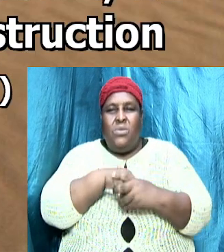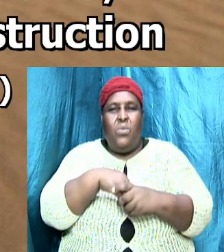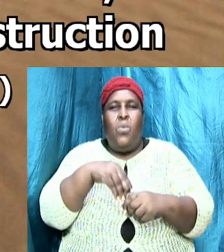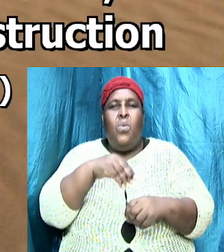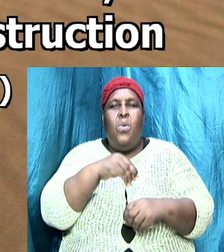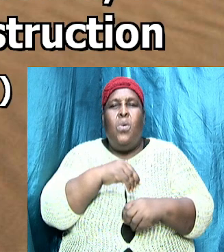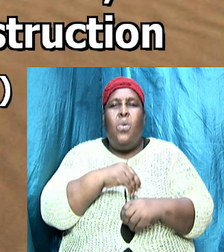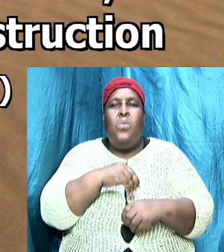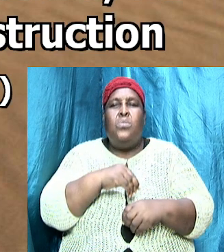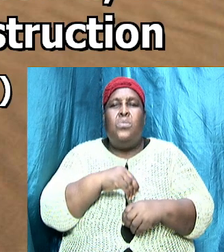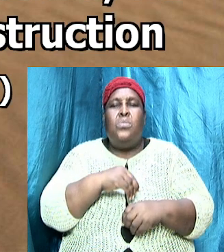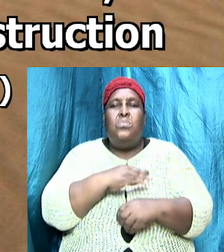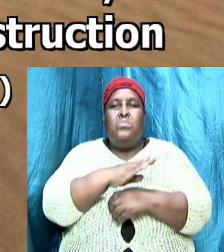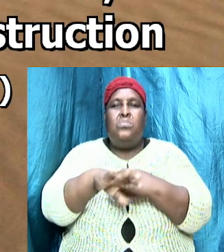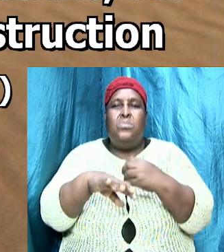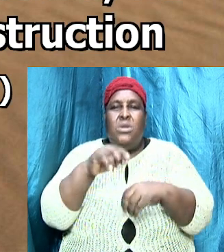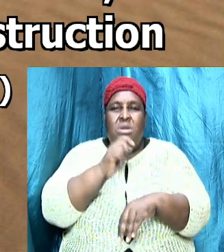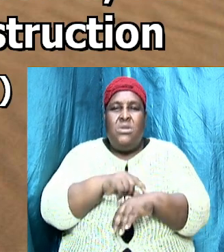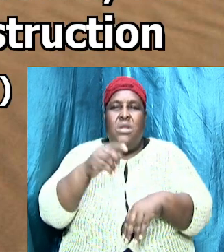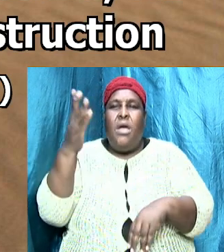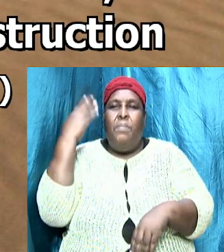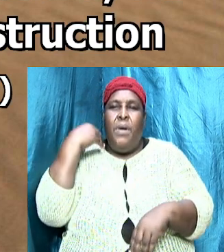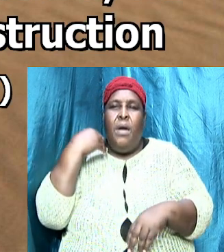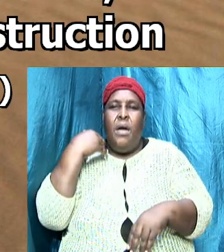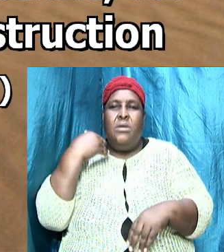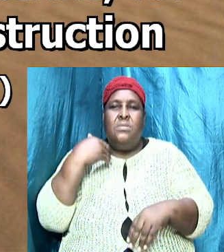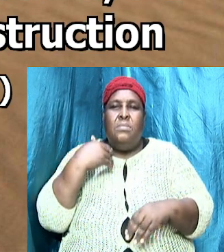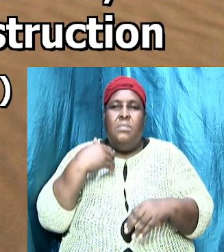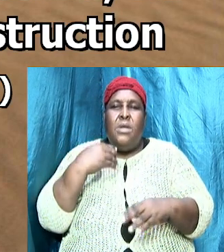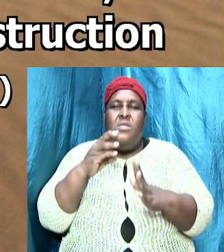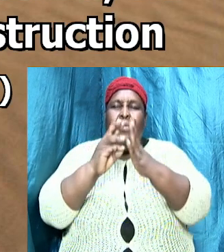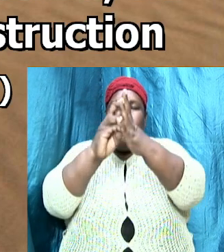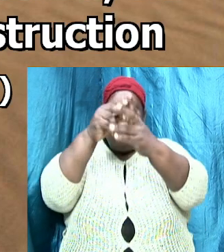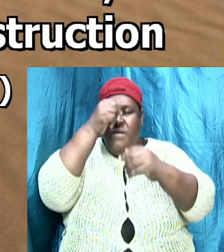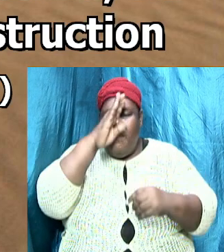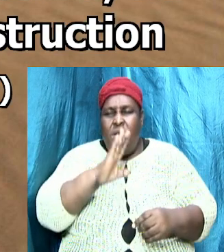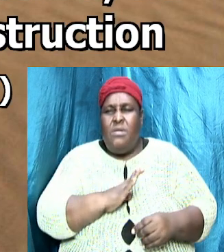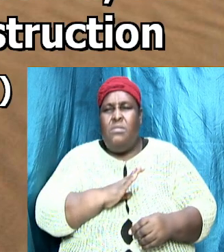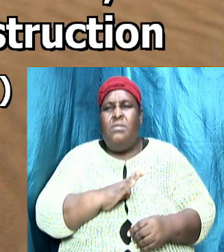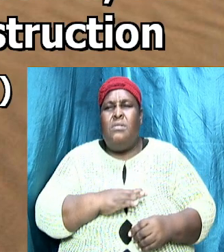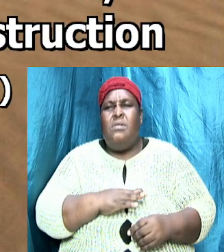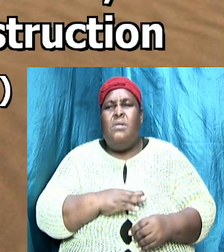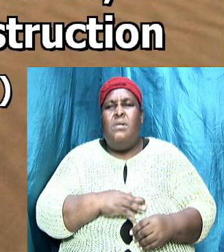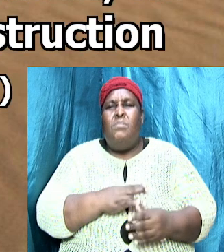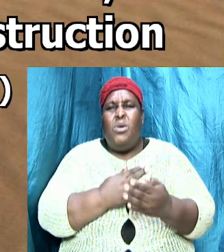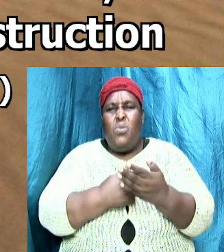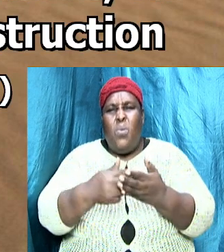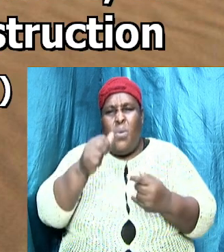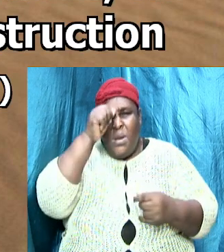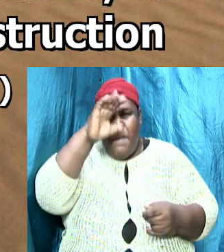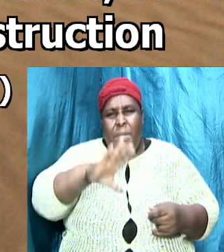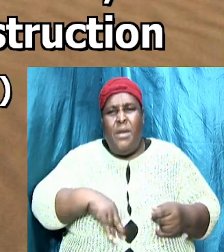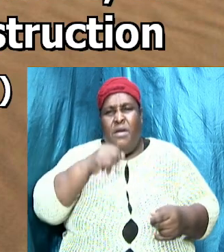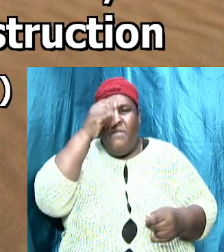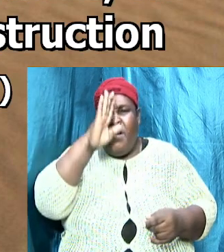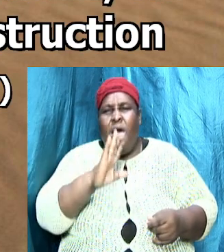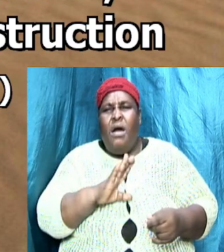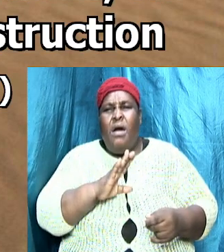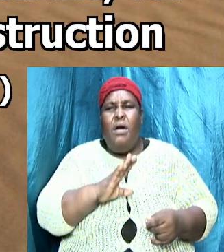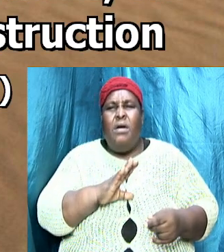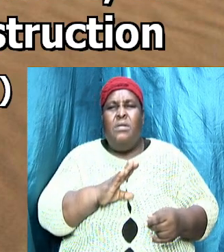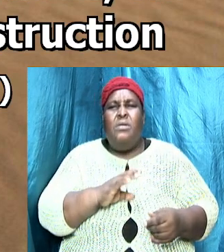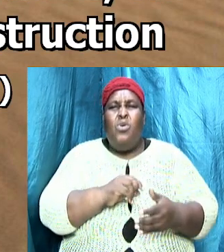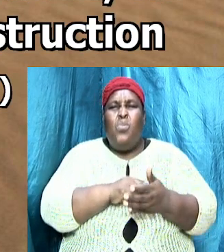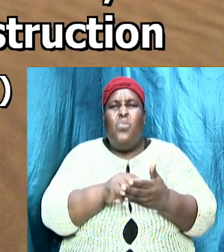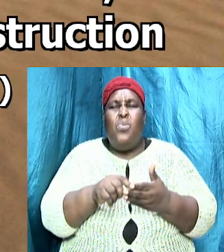by the will of men but holy men of God speak as they were moved by the Holy Ghost